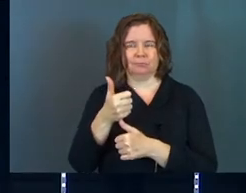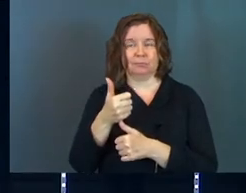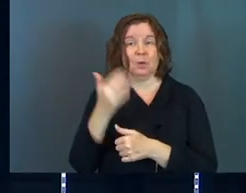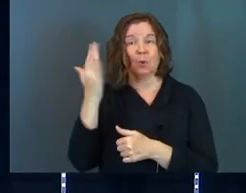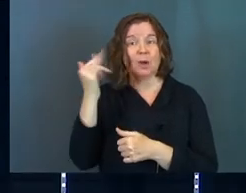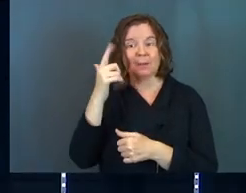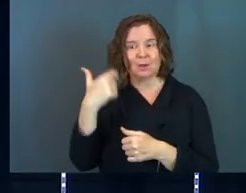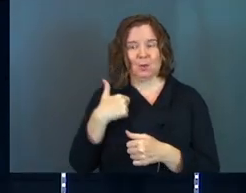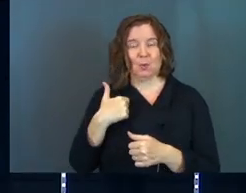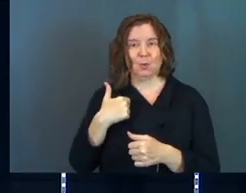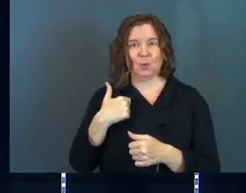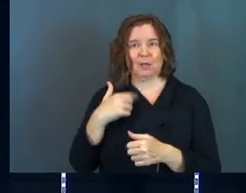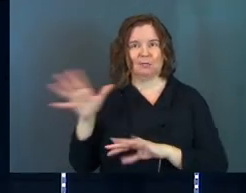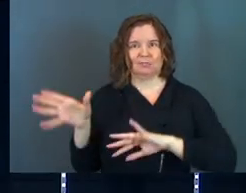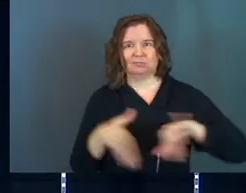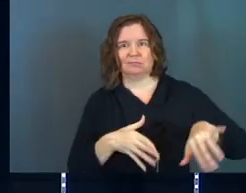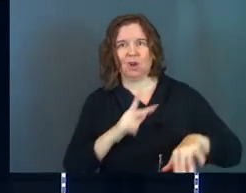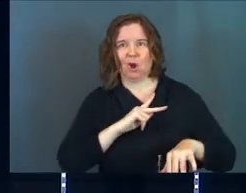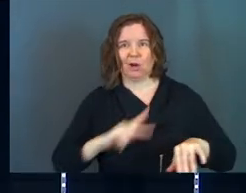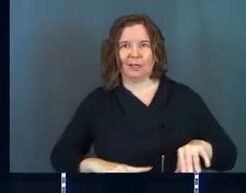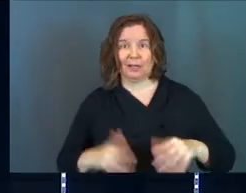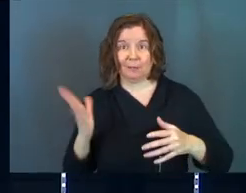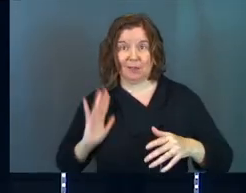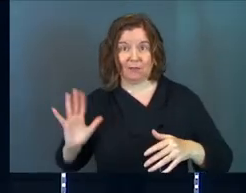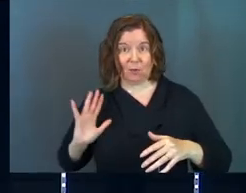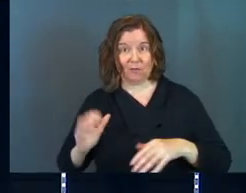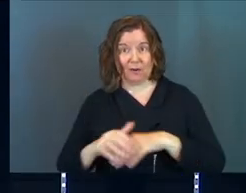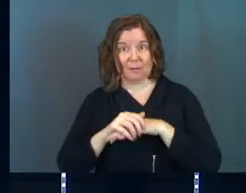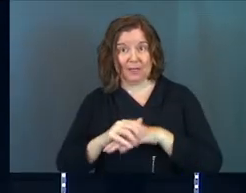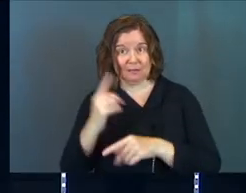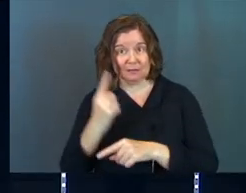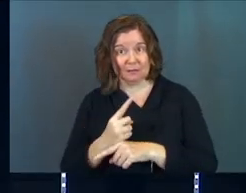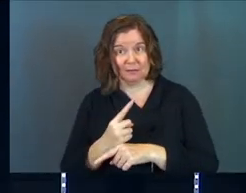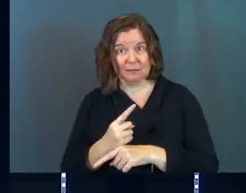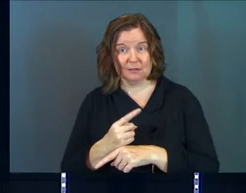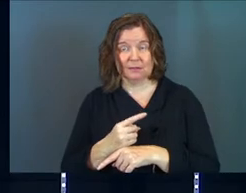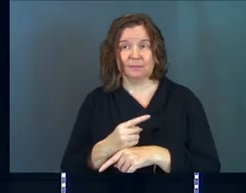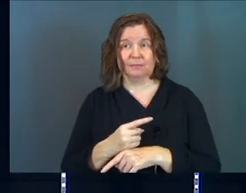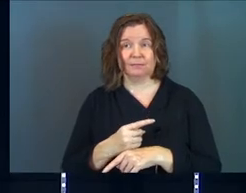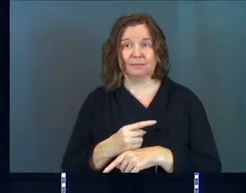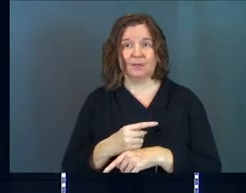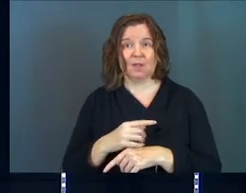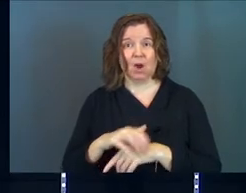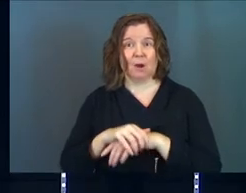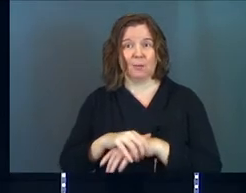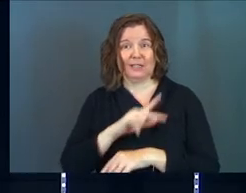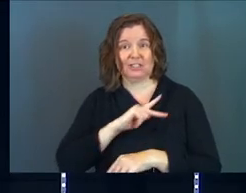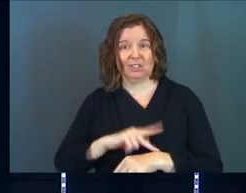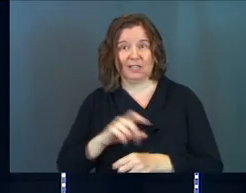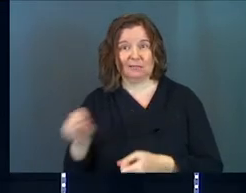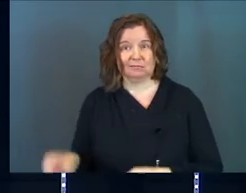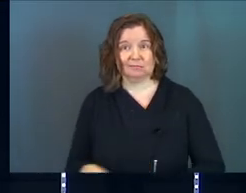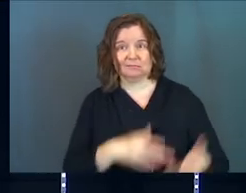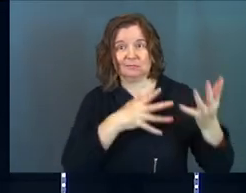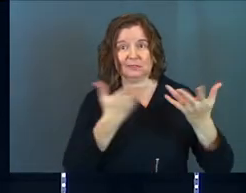Because we cast off our monarchy, didn't we? We cast off our British king.